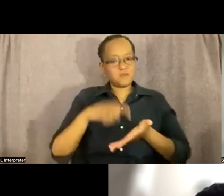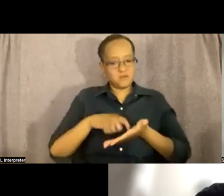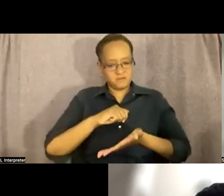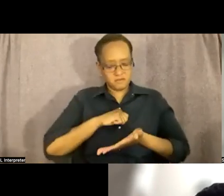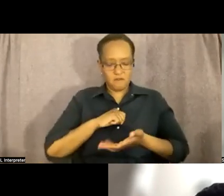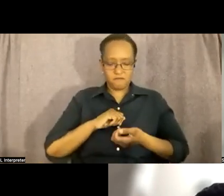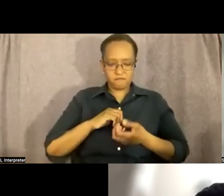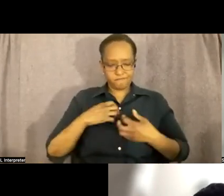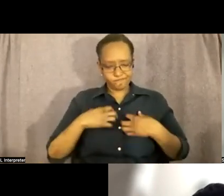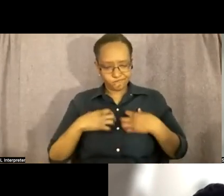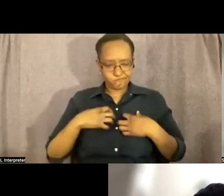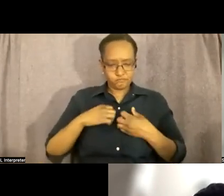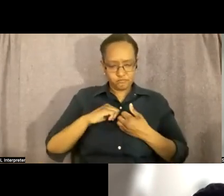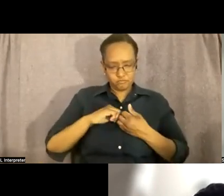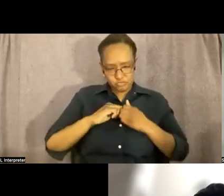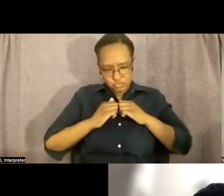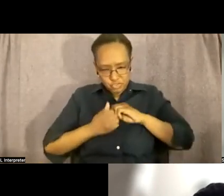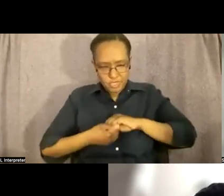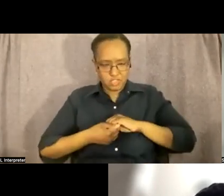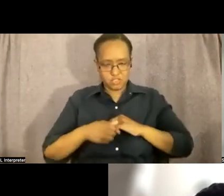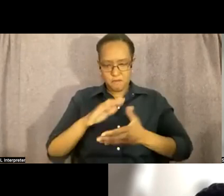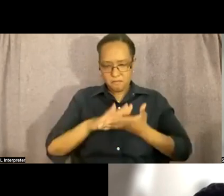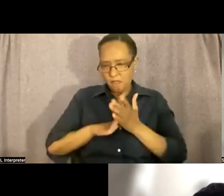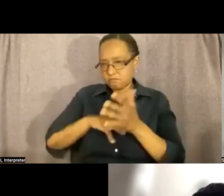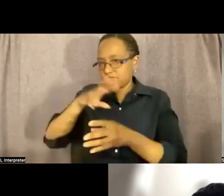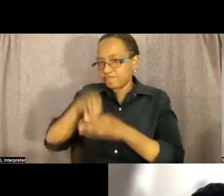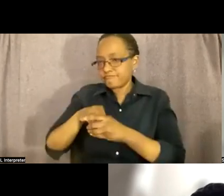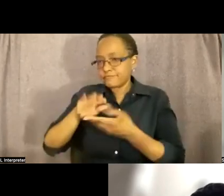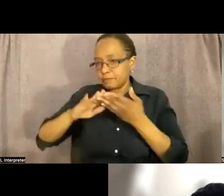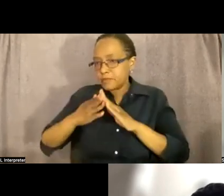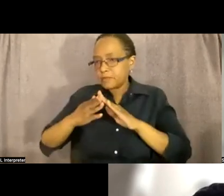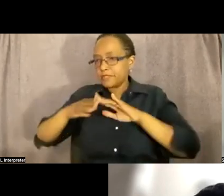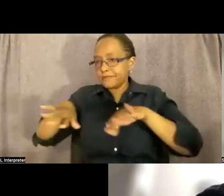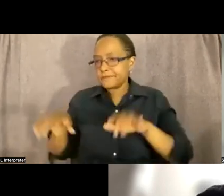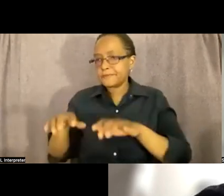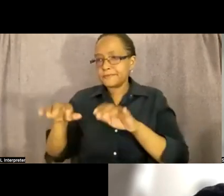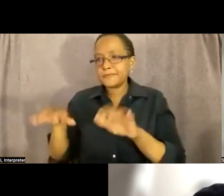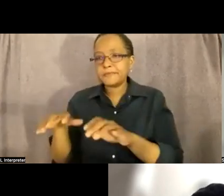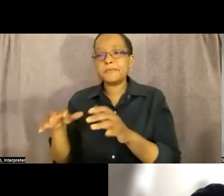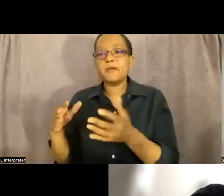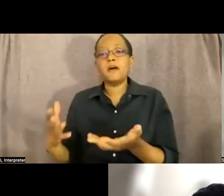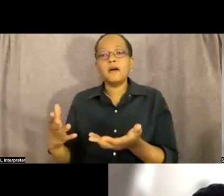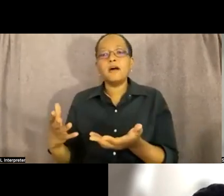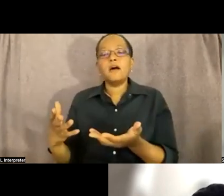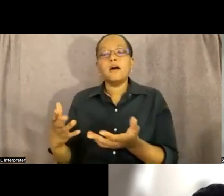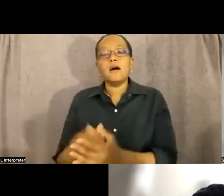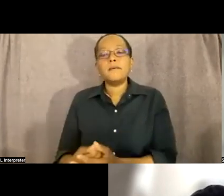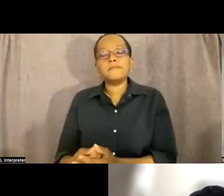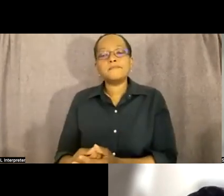and you know being involved with the community uh you know it's just